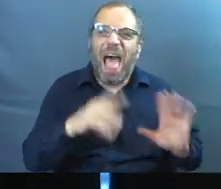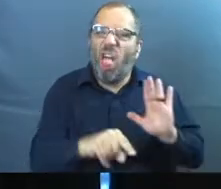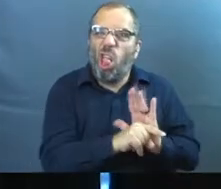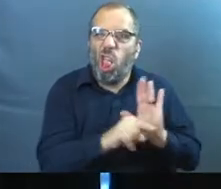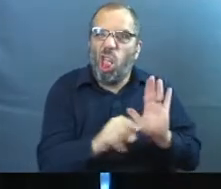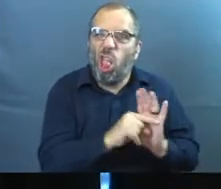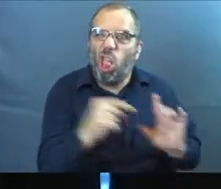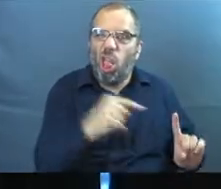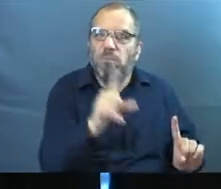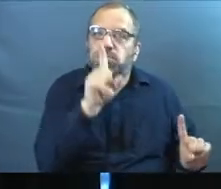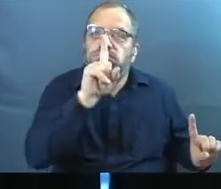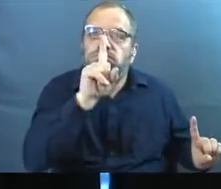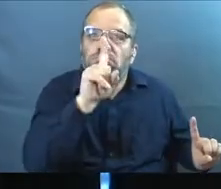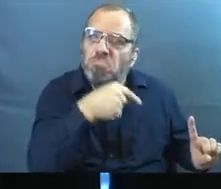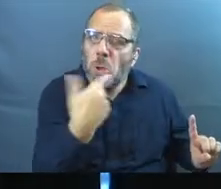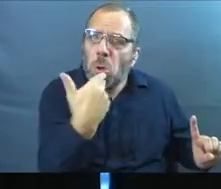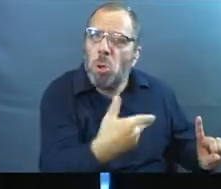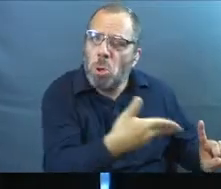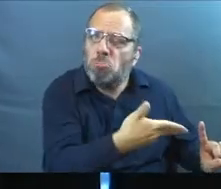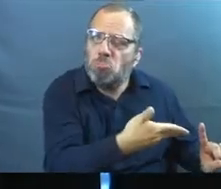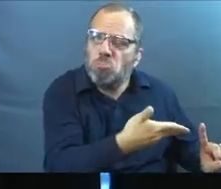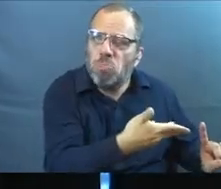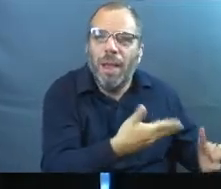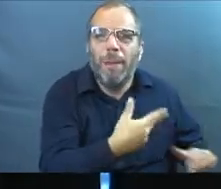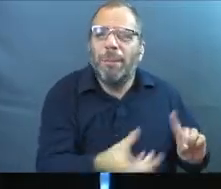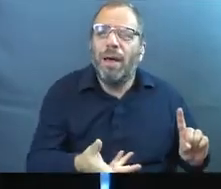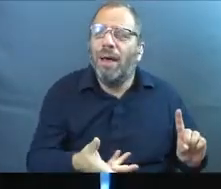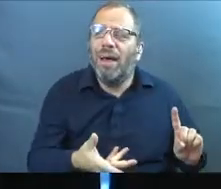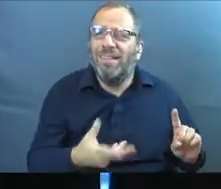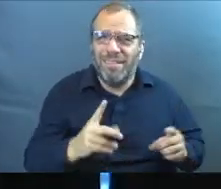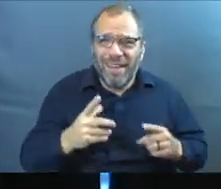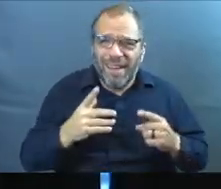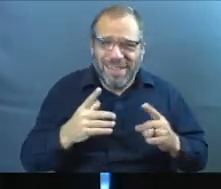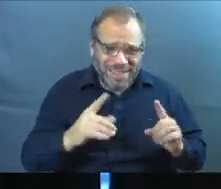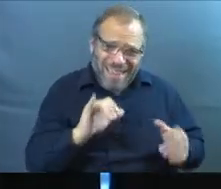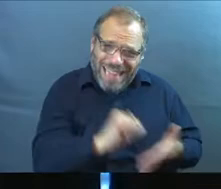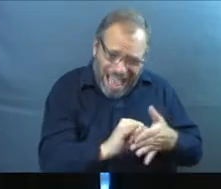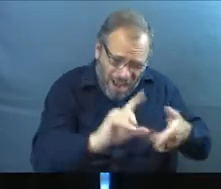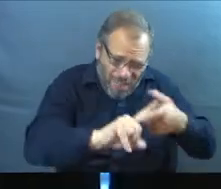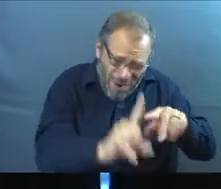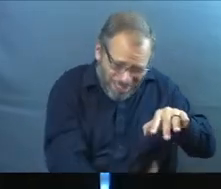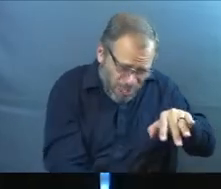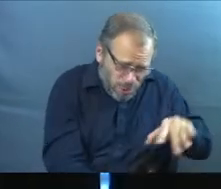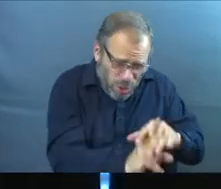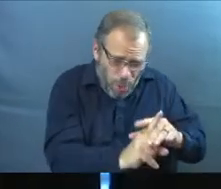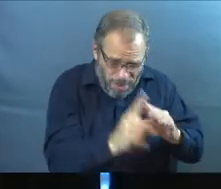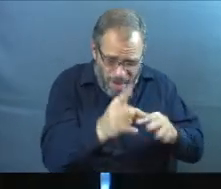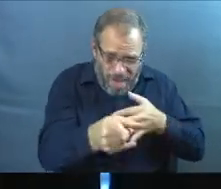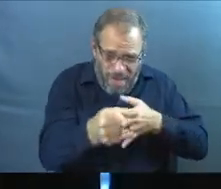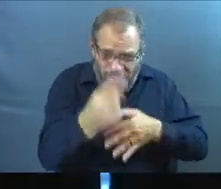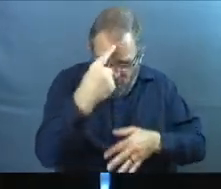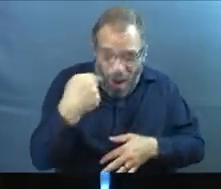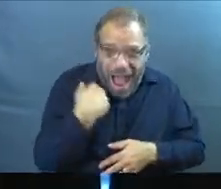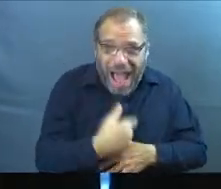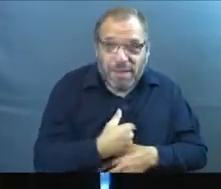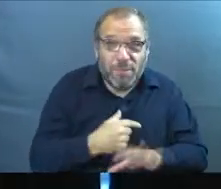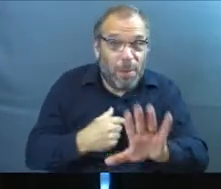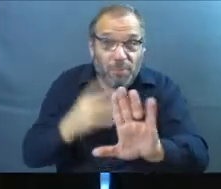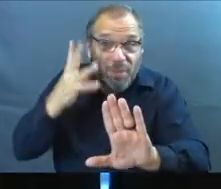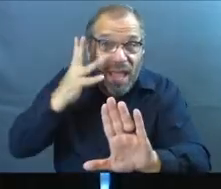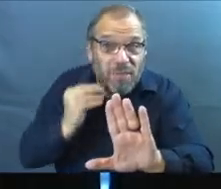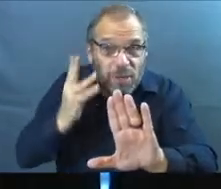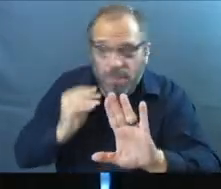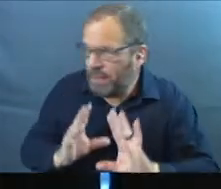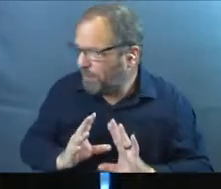I'm not trying to say this person's a bad person. They're a good person, but they weren't that friend that would show up for us. If you've ever been in this spot,